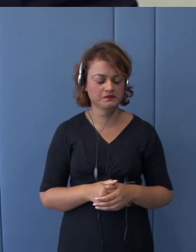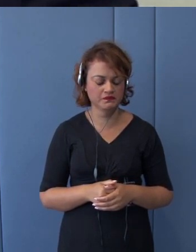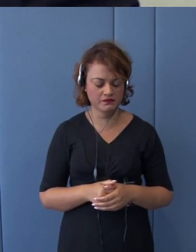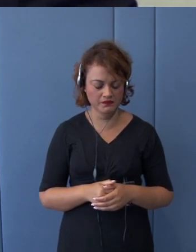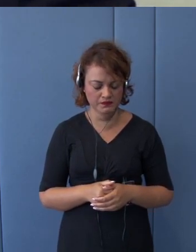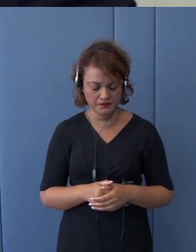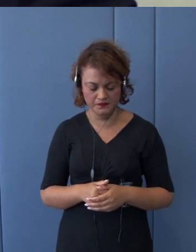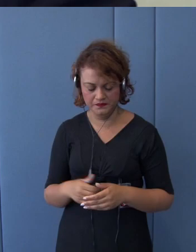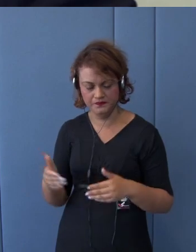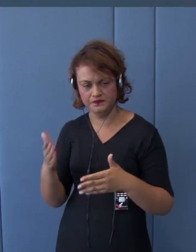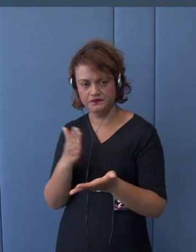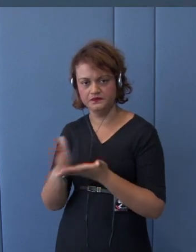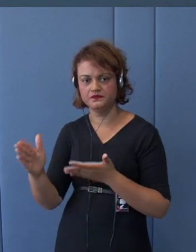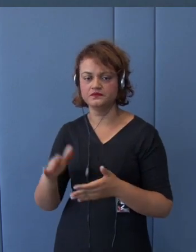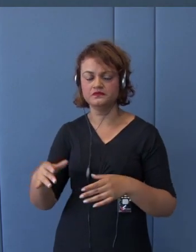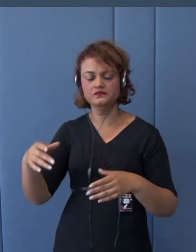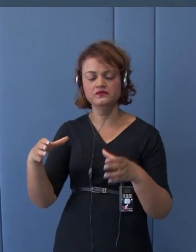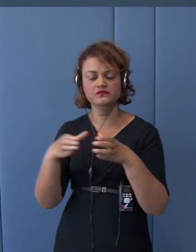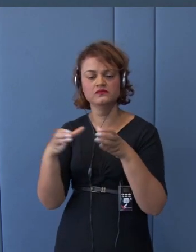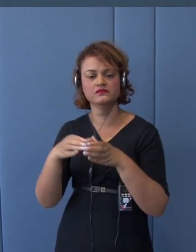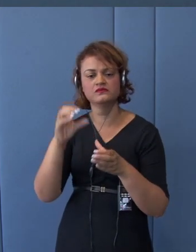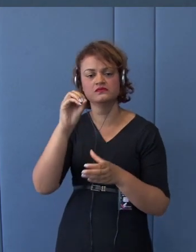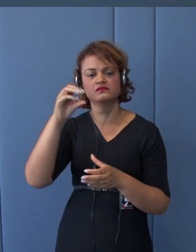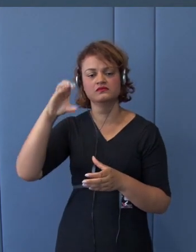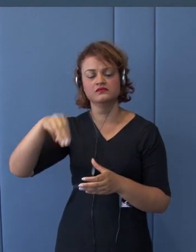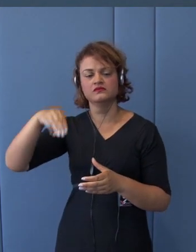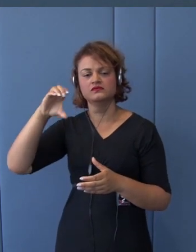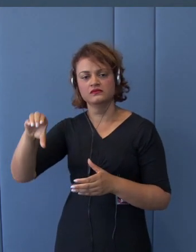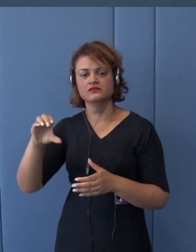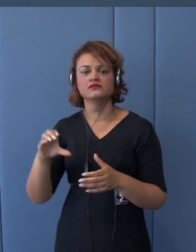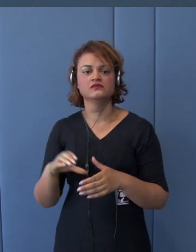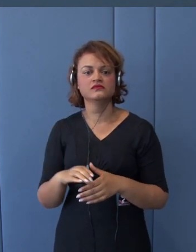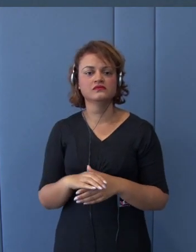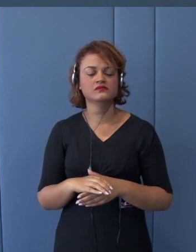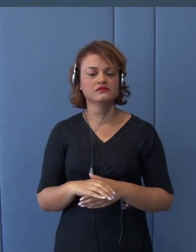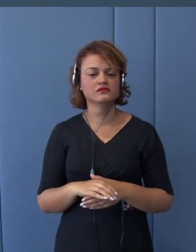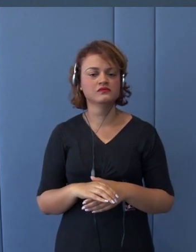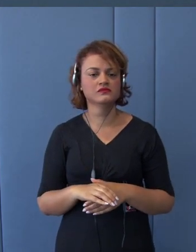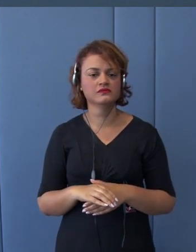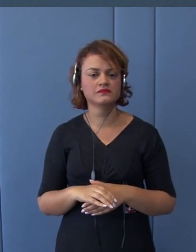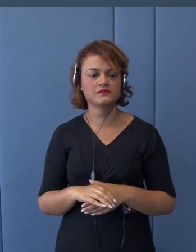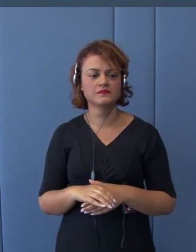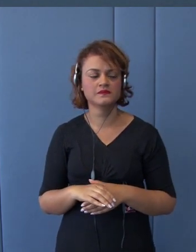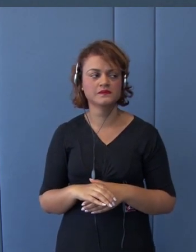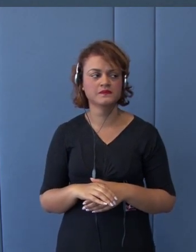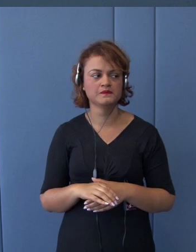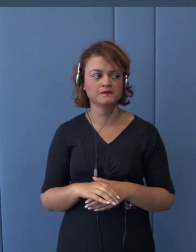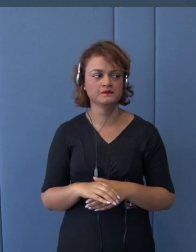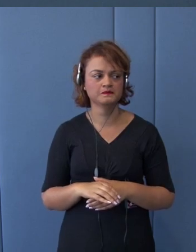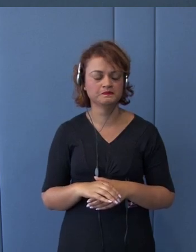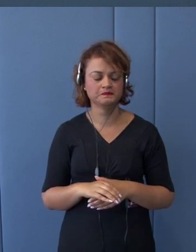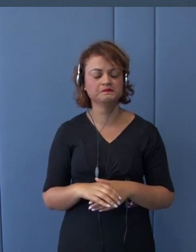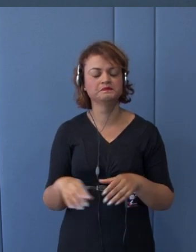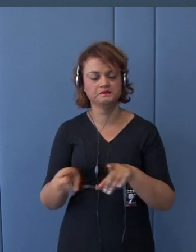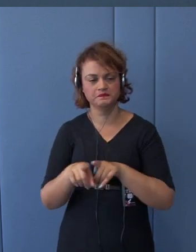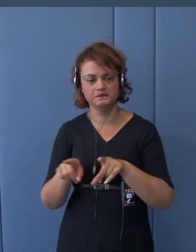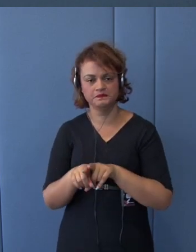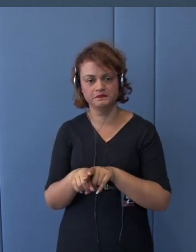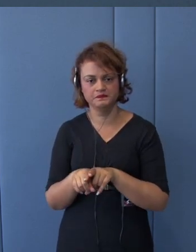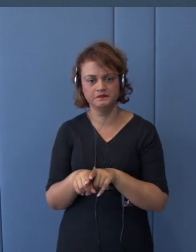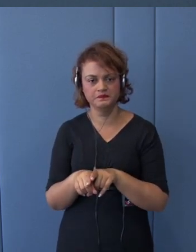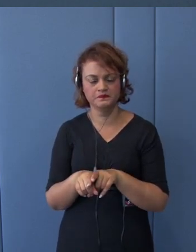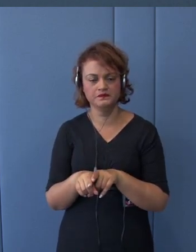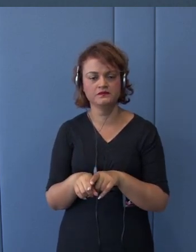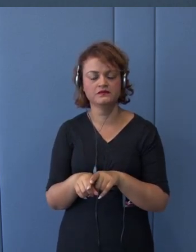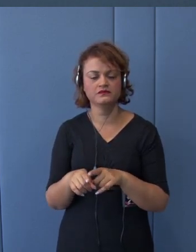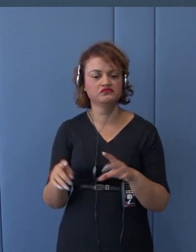as panel procedures. And the whole entire U.S.-Japan trade frictions